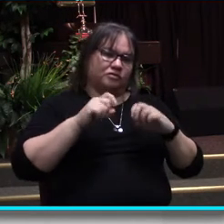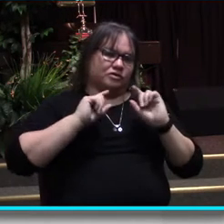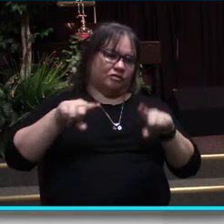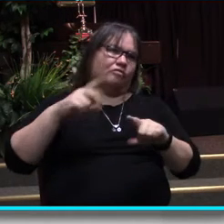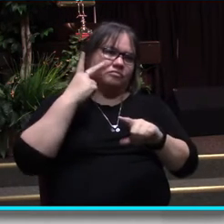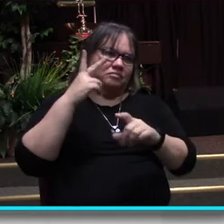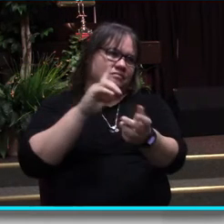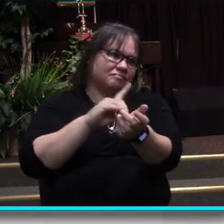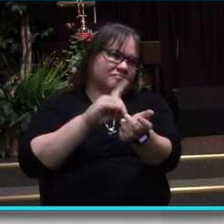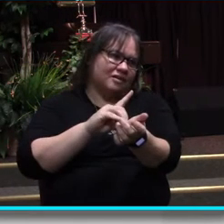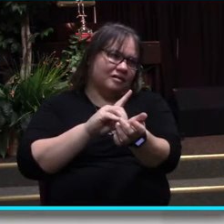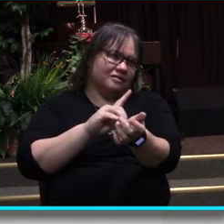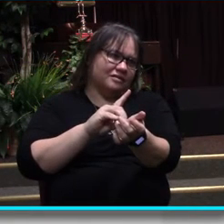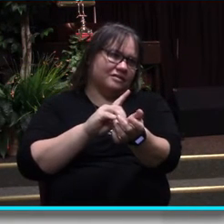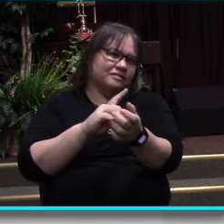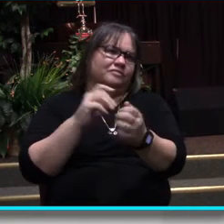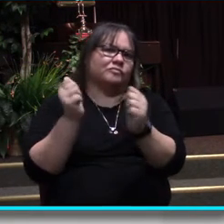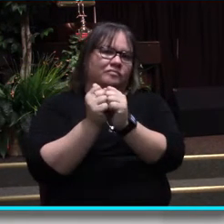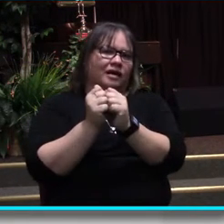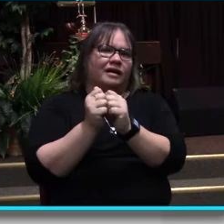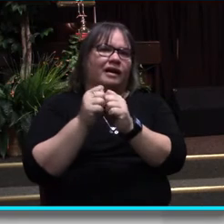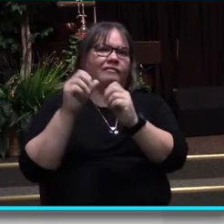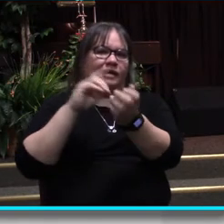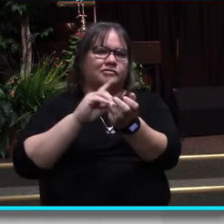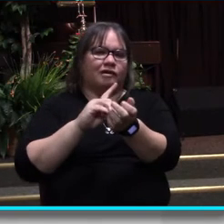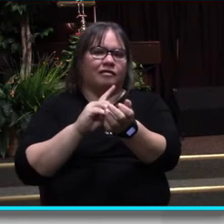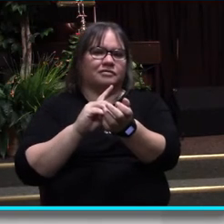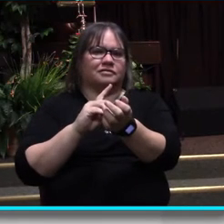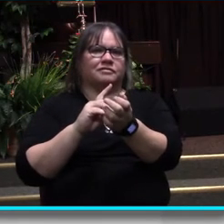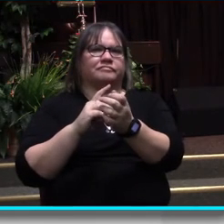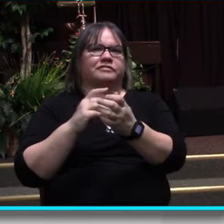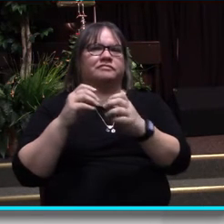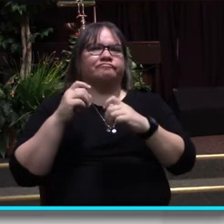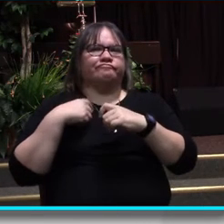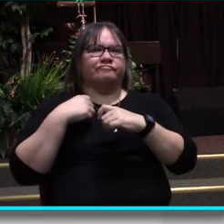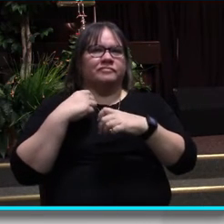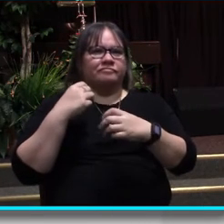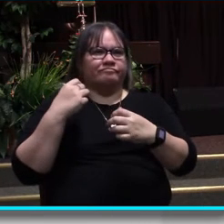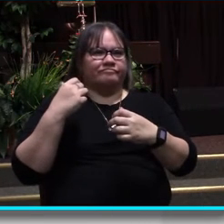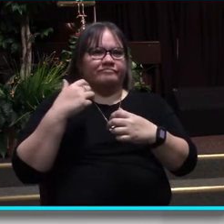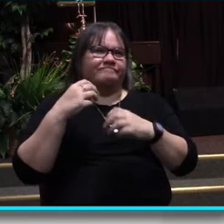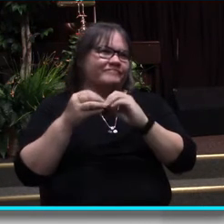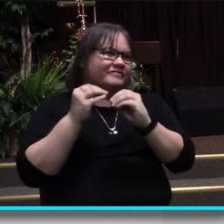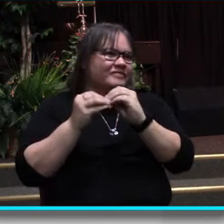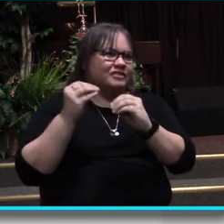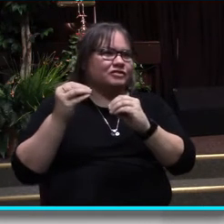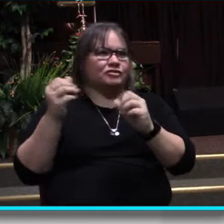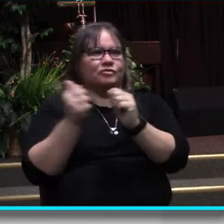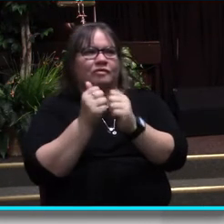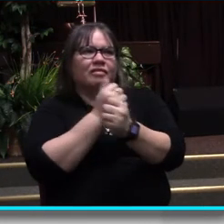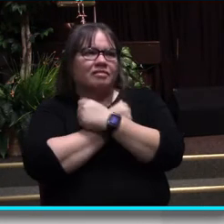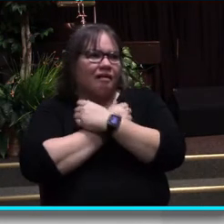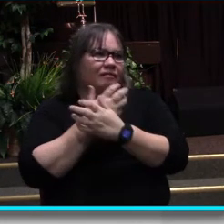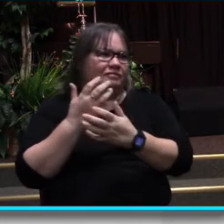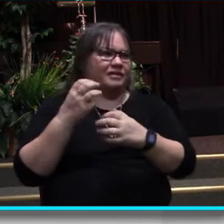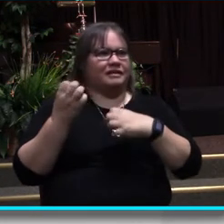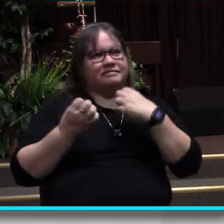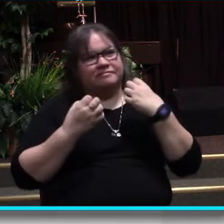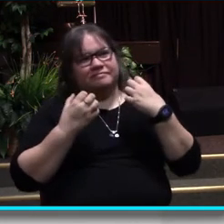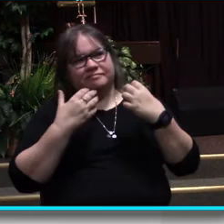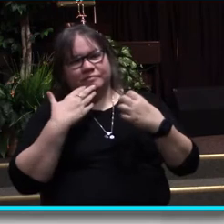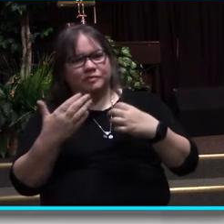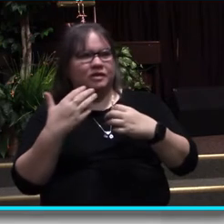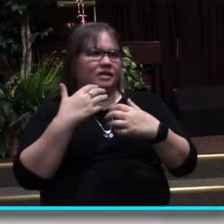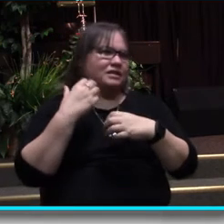and compassionately. Gender identity confusion should not be exploited by social activists like those